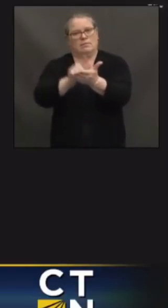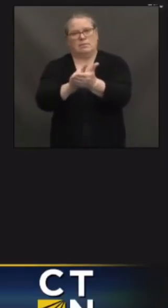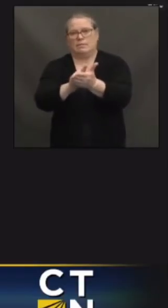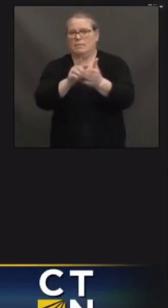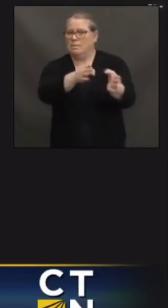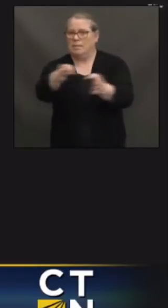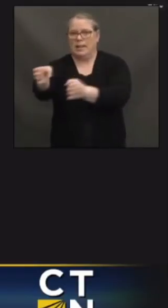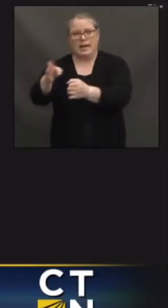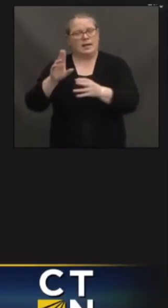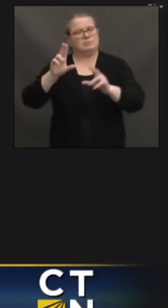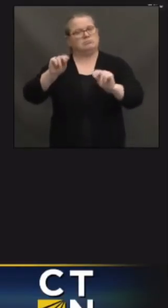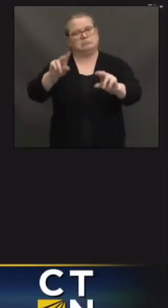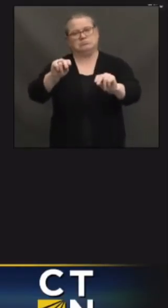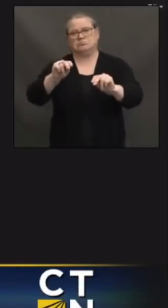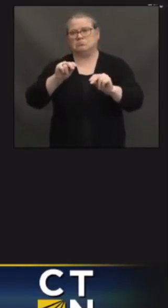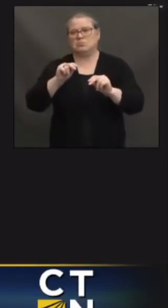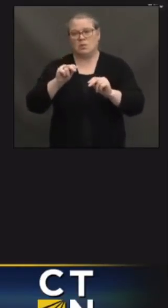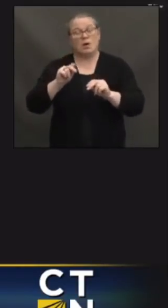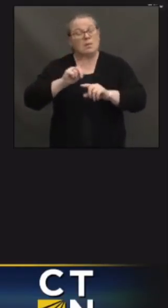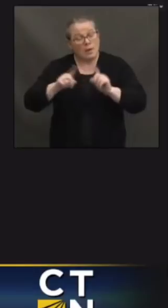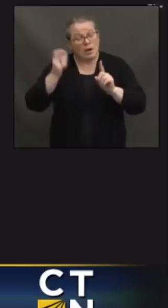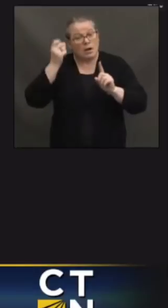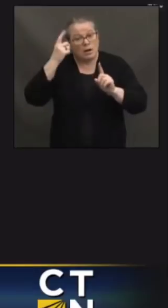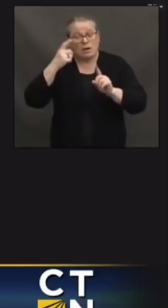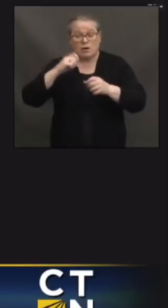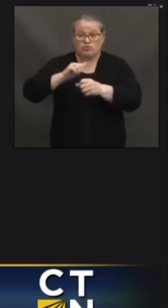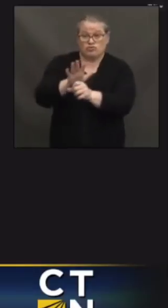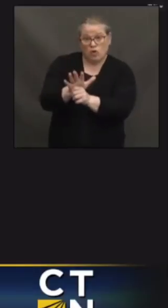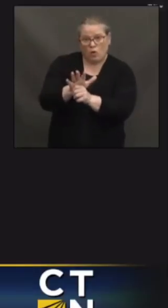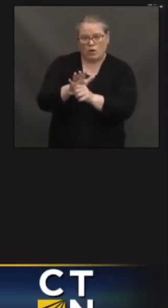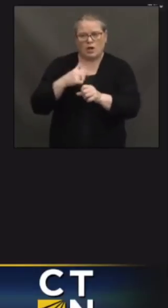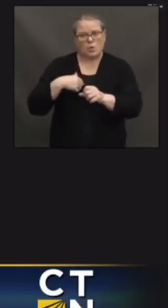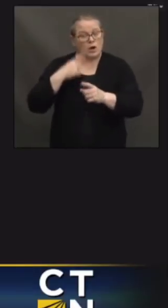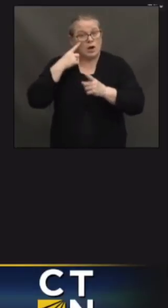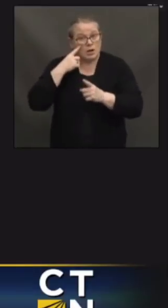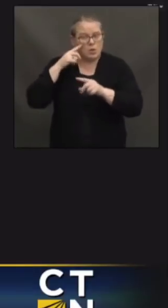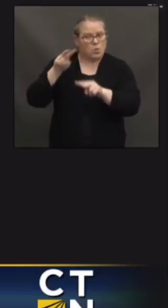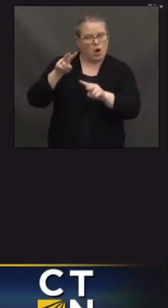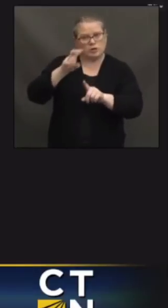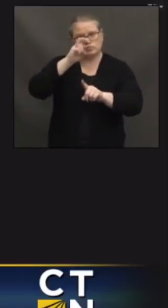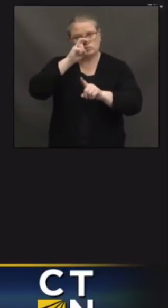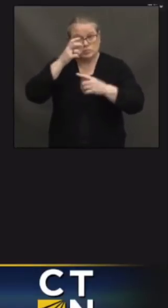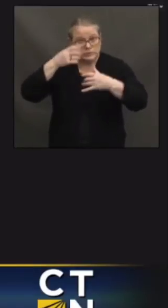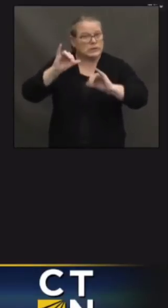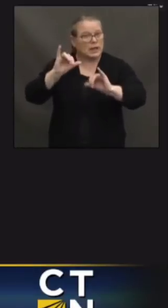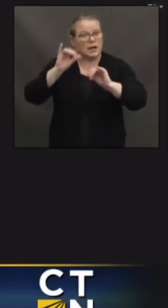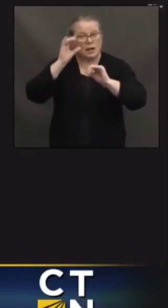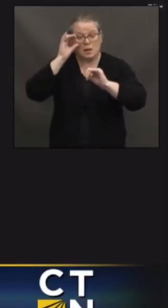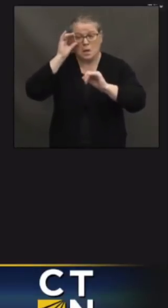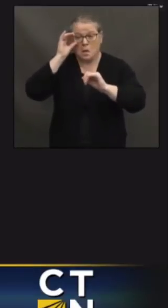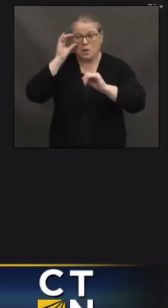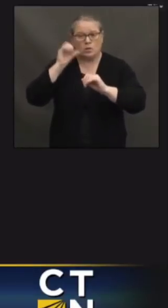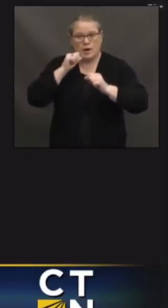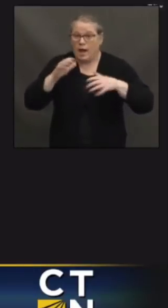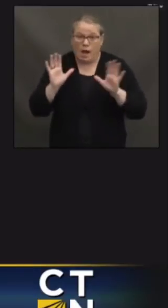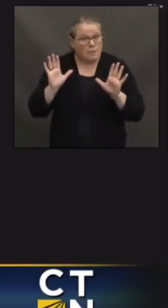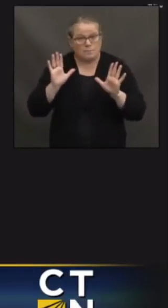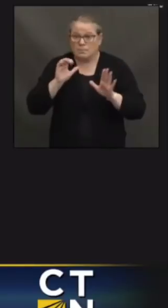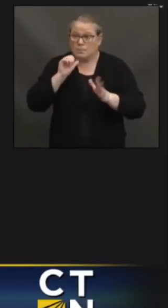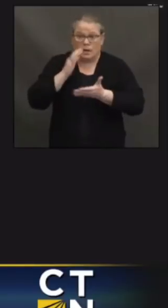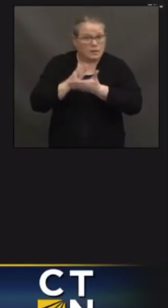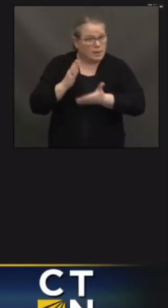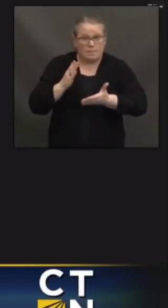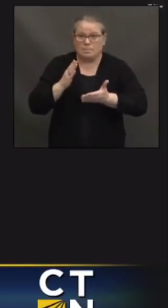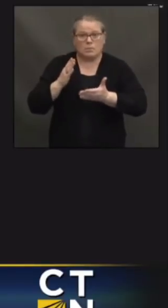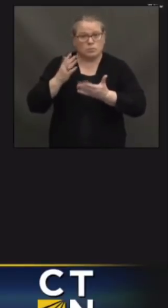and sort of watch the trajectory of coronavirus and its variants. But, you know, I do see the work that we're doing on